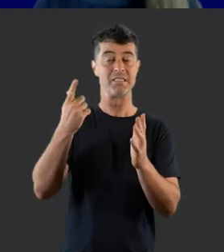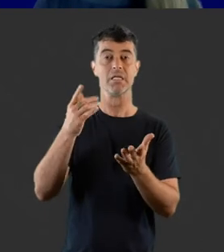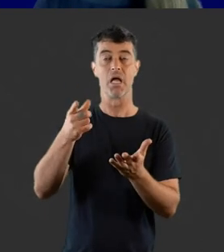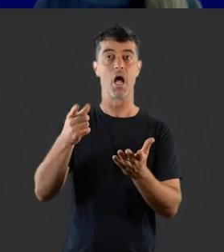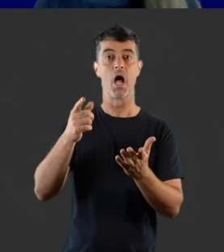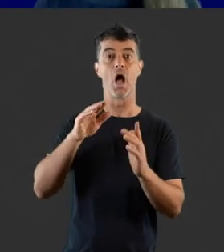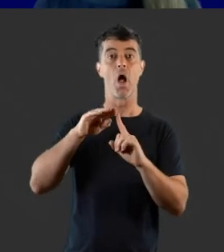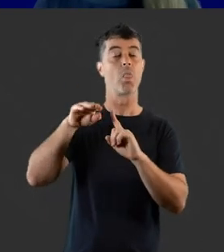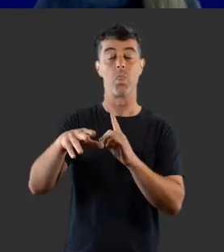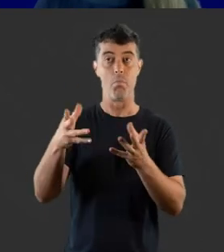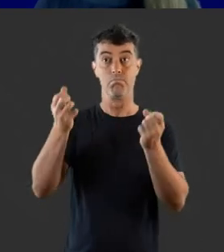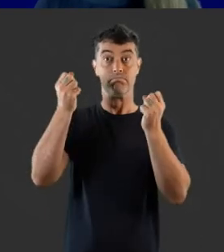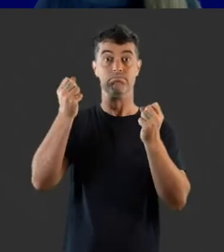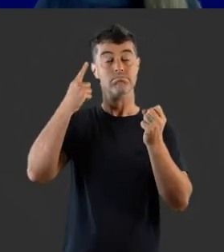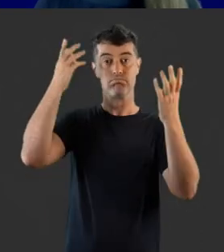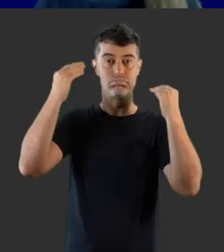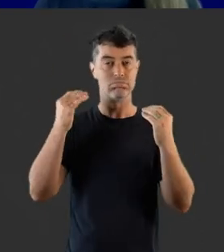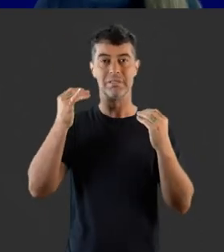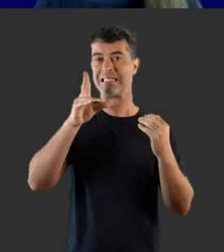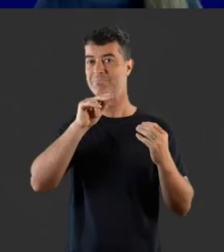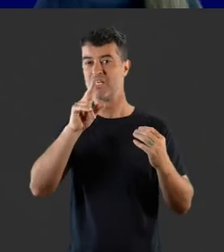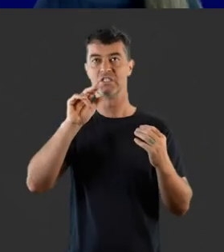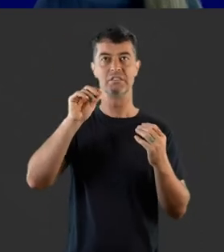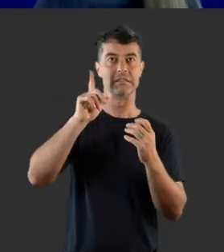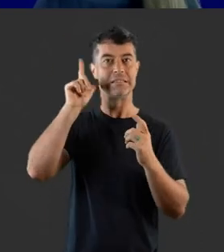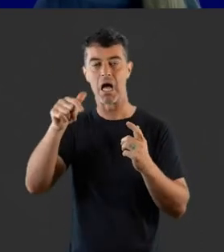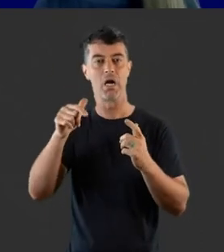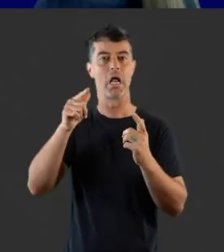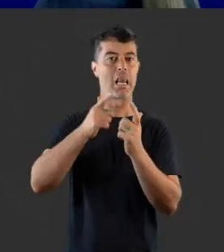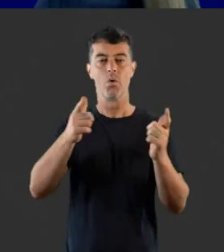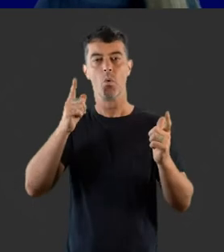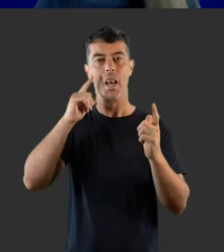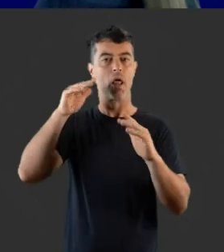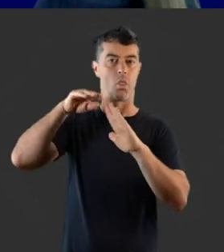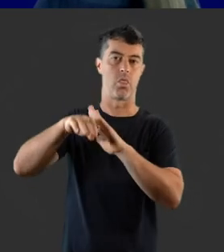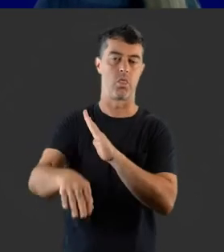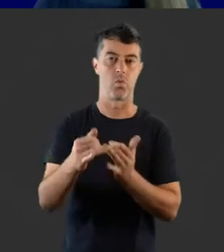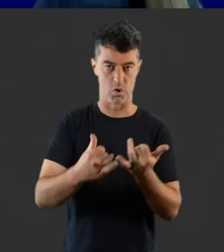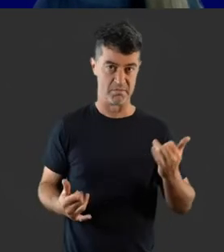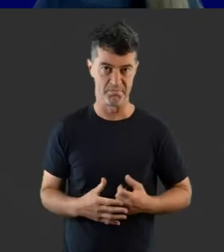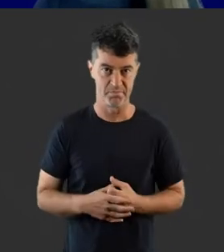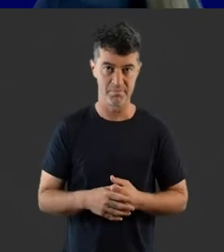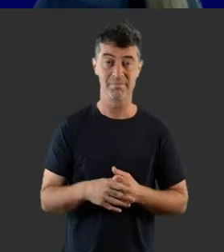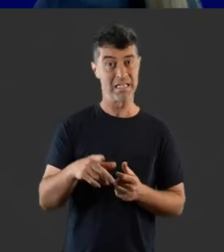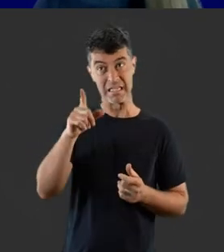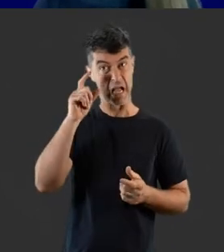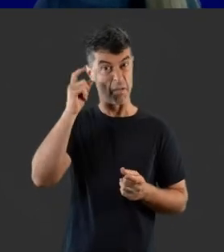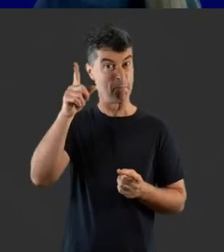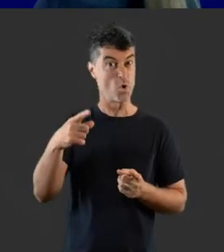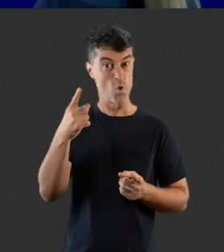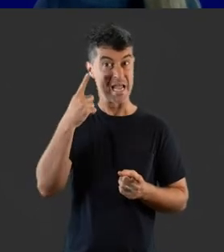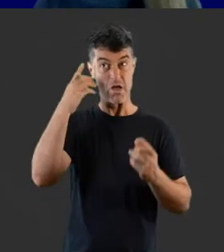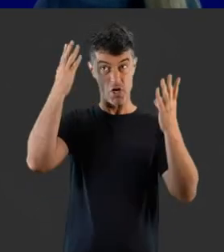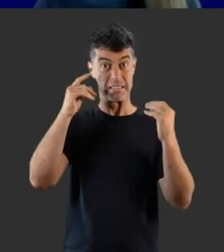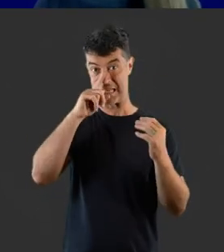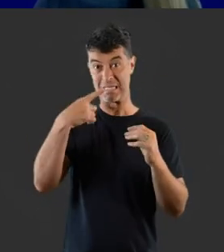speech and language may deteriorate. With these descriptions, it is easier to understand why a person with a hearing loss can